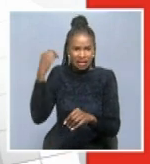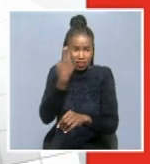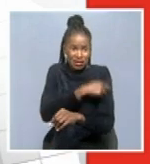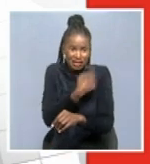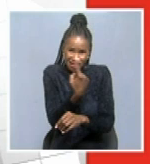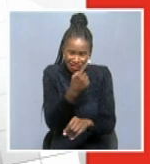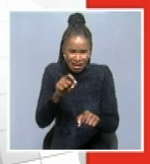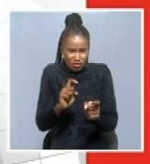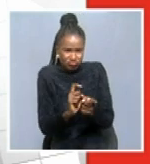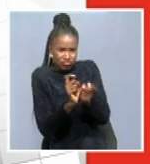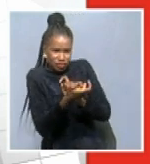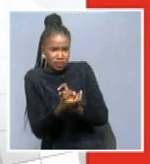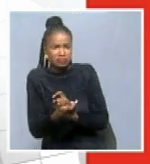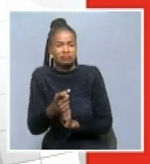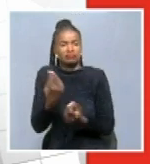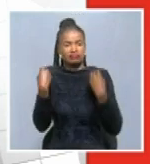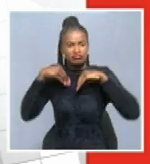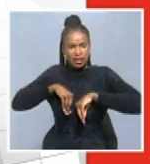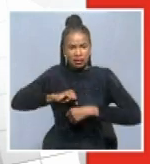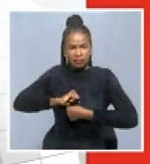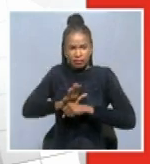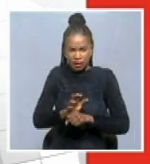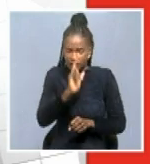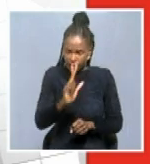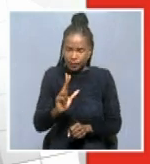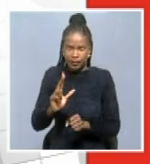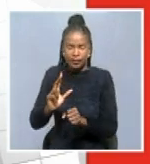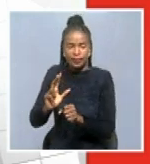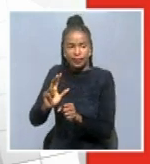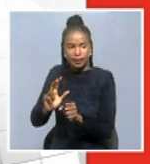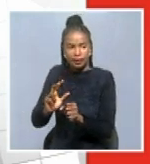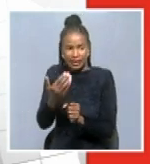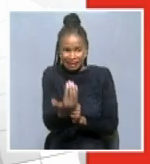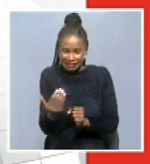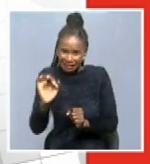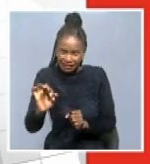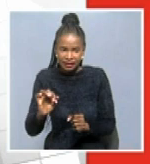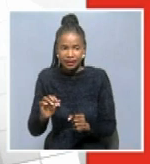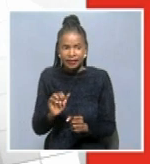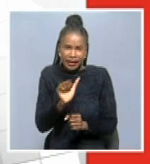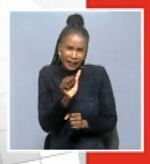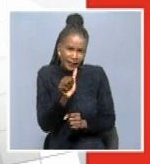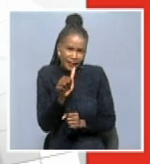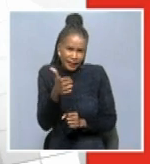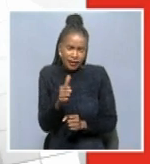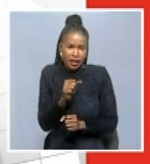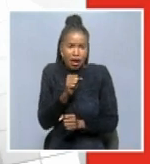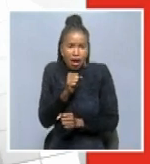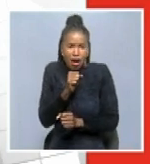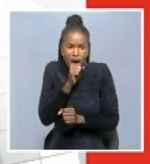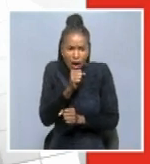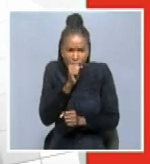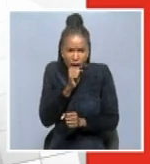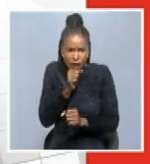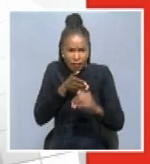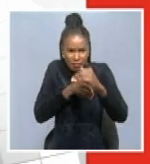22 beds, as well as the one TB ward that we also